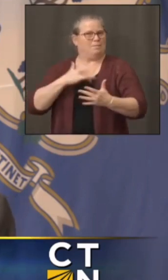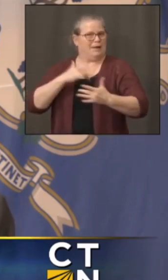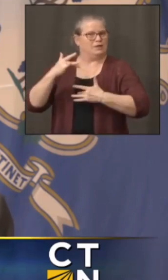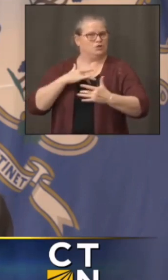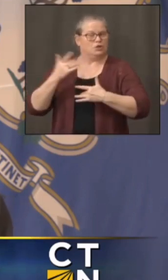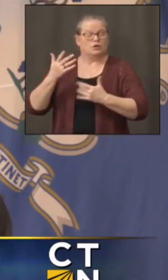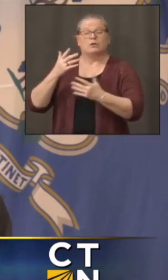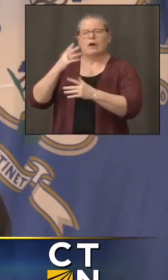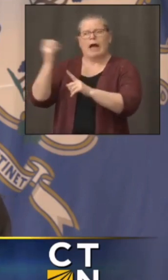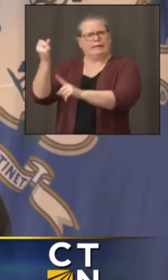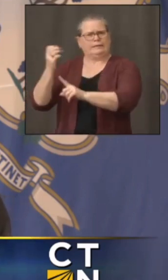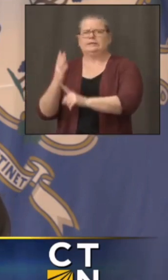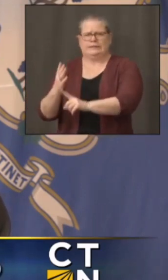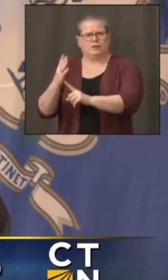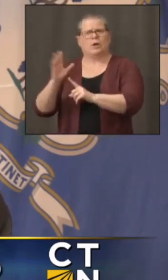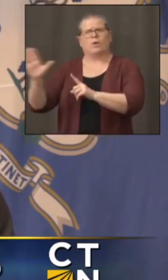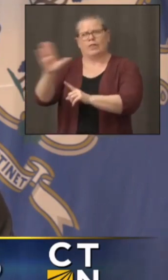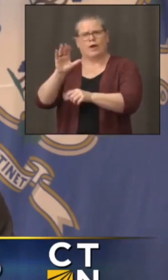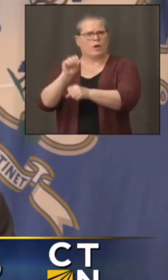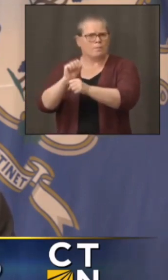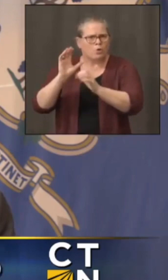avoid a flare-up there as possible